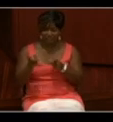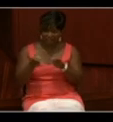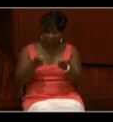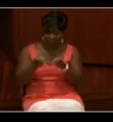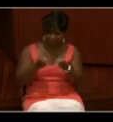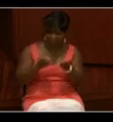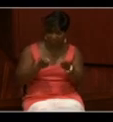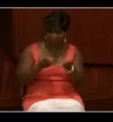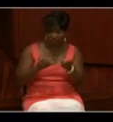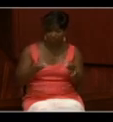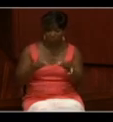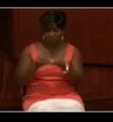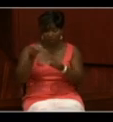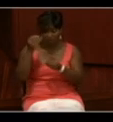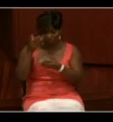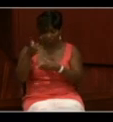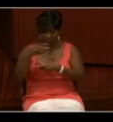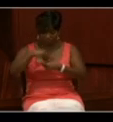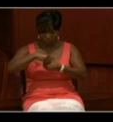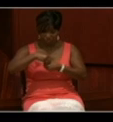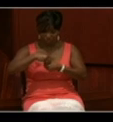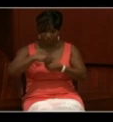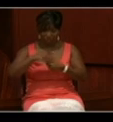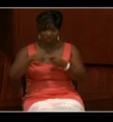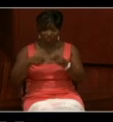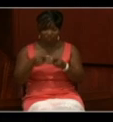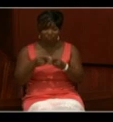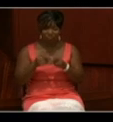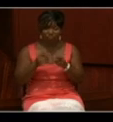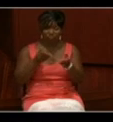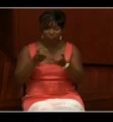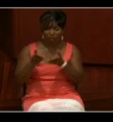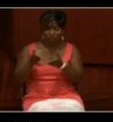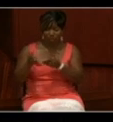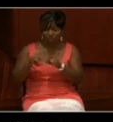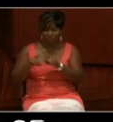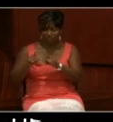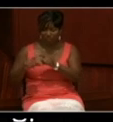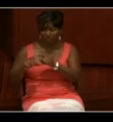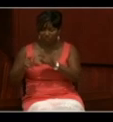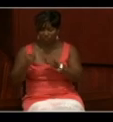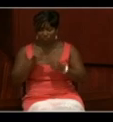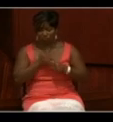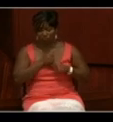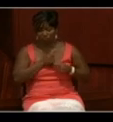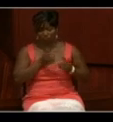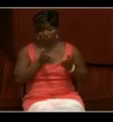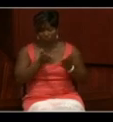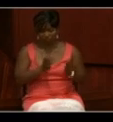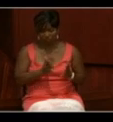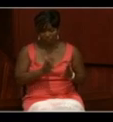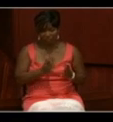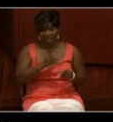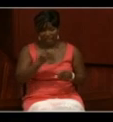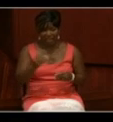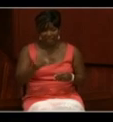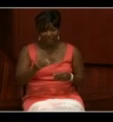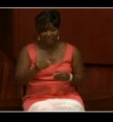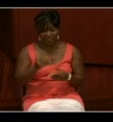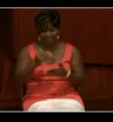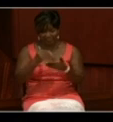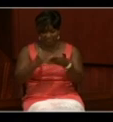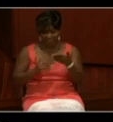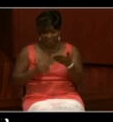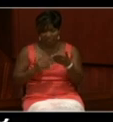More information is included about the service of crewmen, as well as the list of officers as found in the